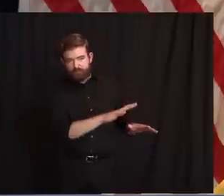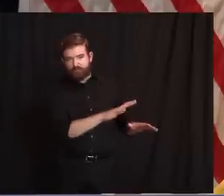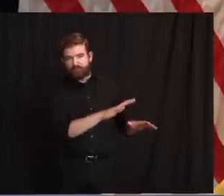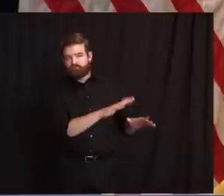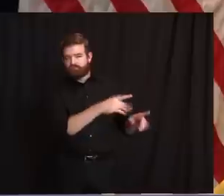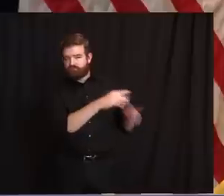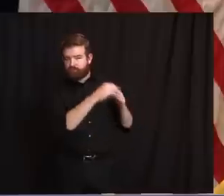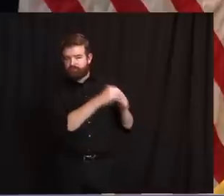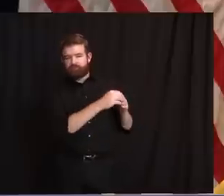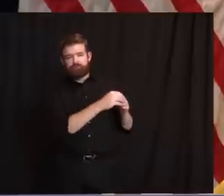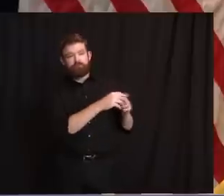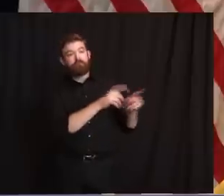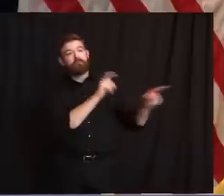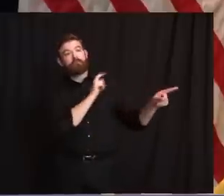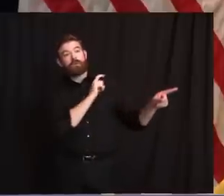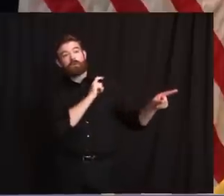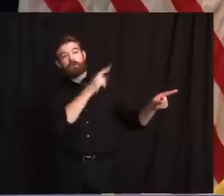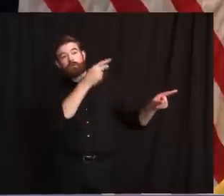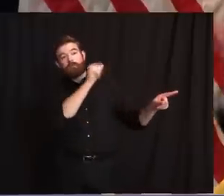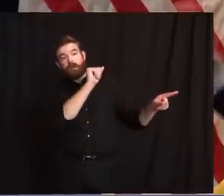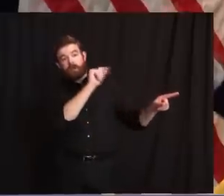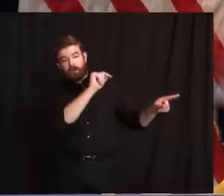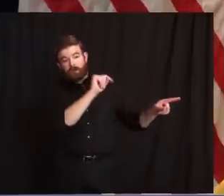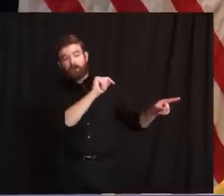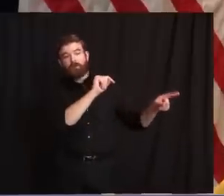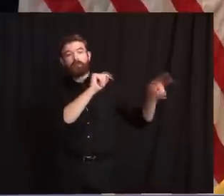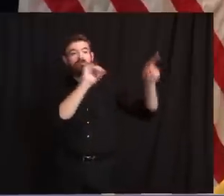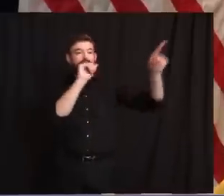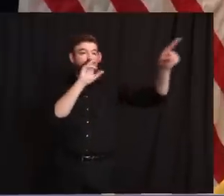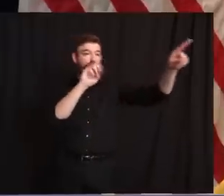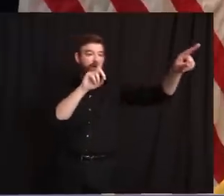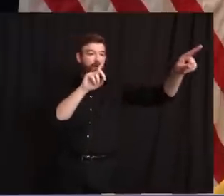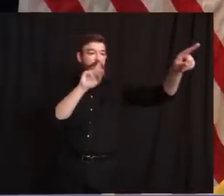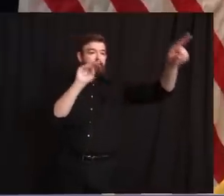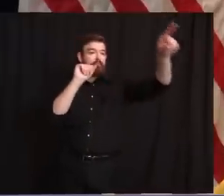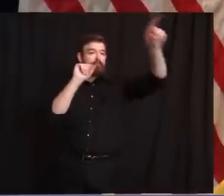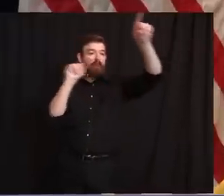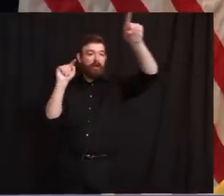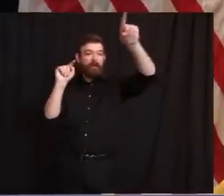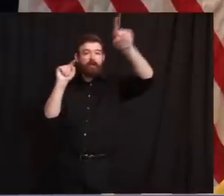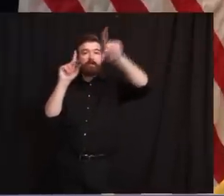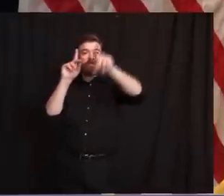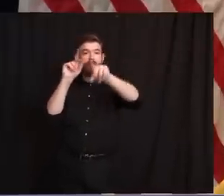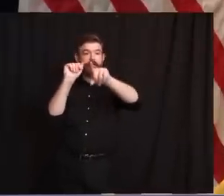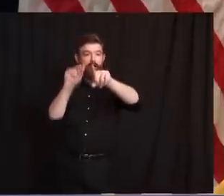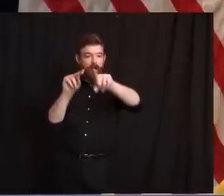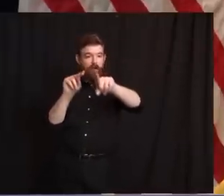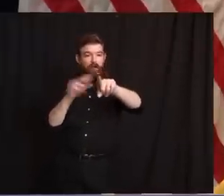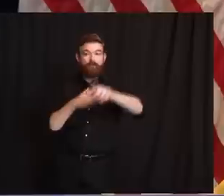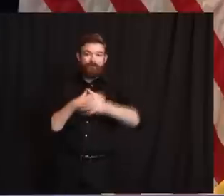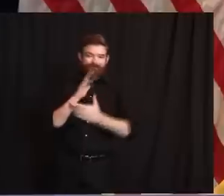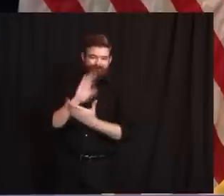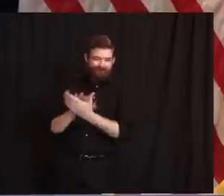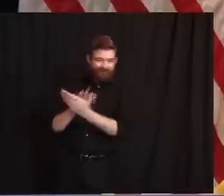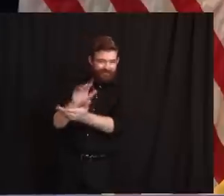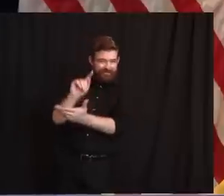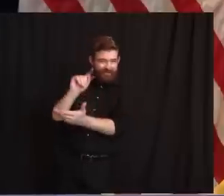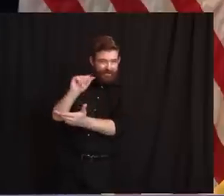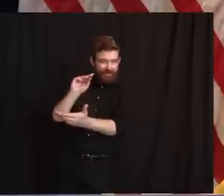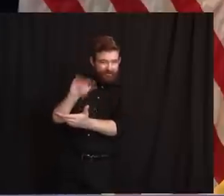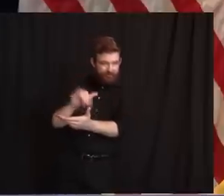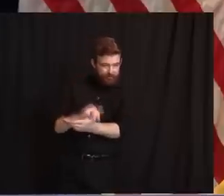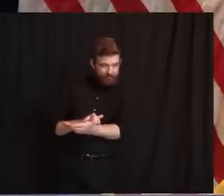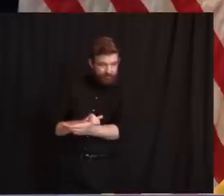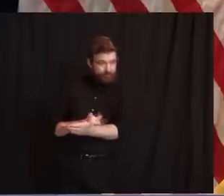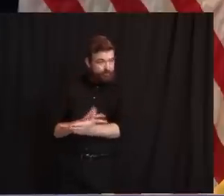likewise to you, Jared, Matt, Dan, and of course, the first lady, we'll be back here again tomorrow, a little bit different, unless you're here. Otherwise, we'll see